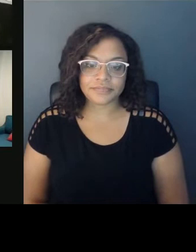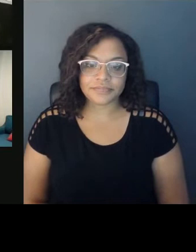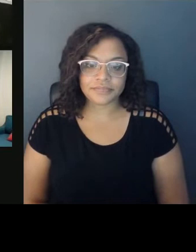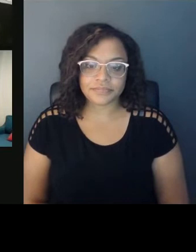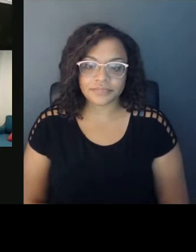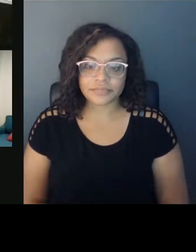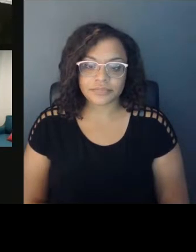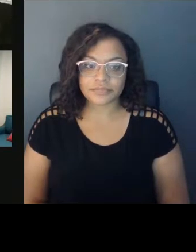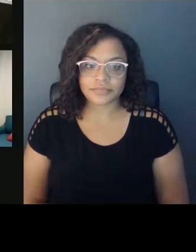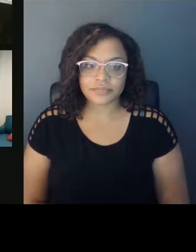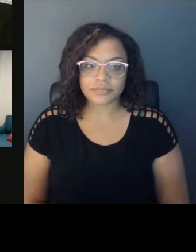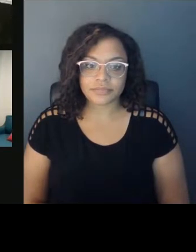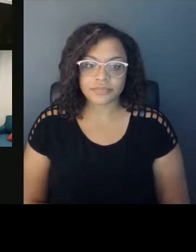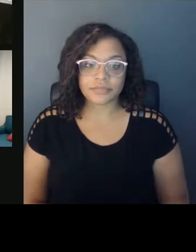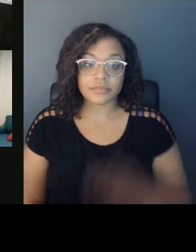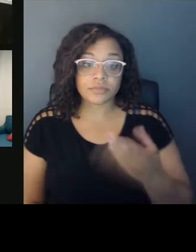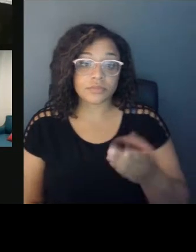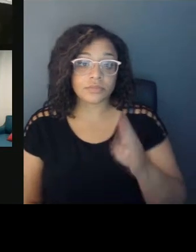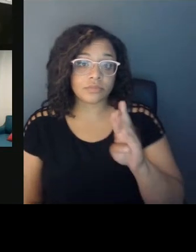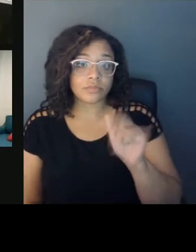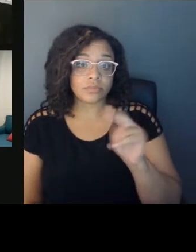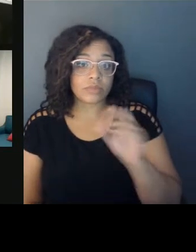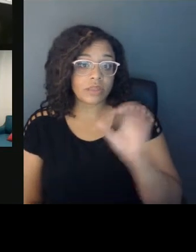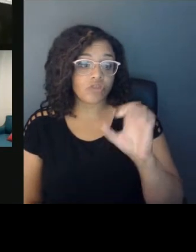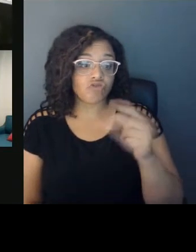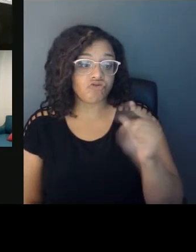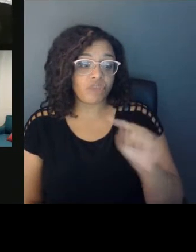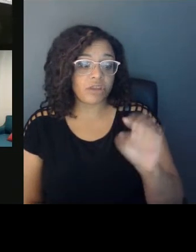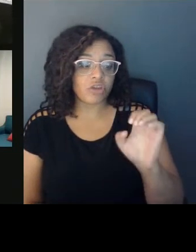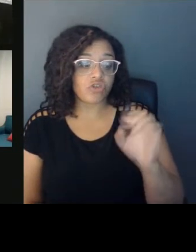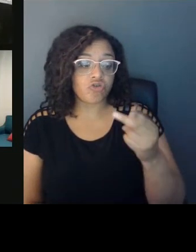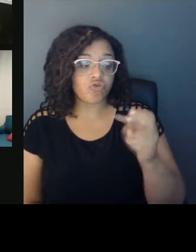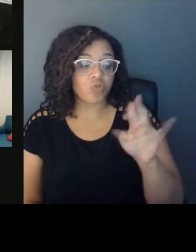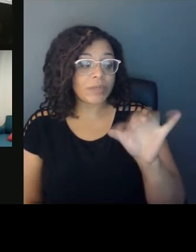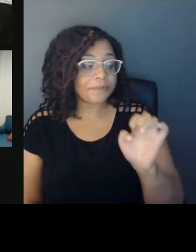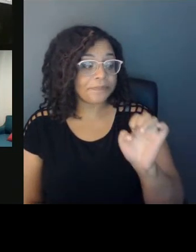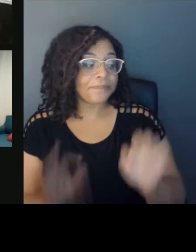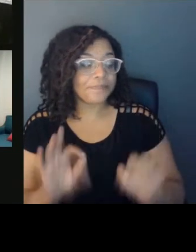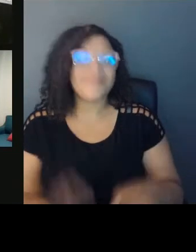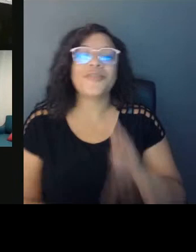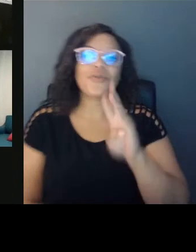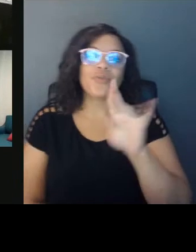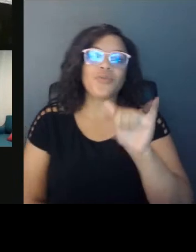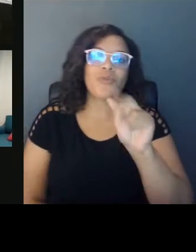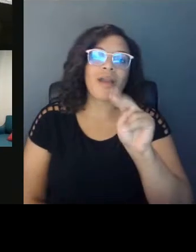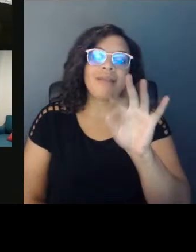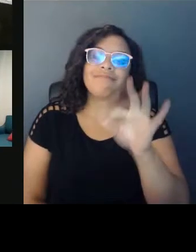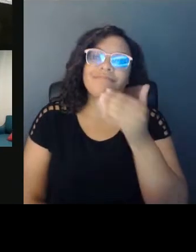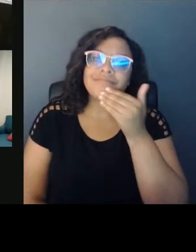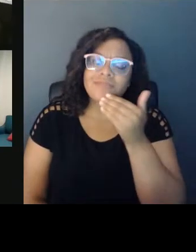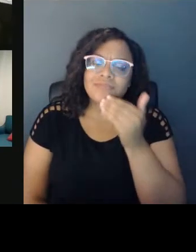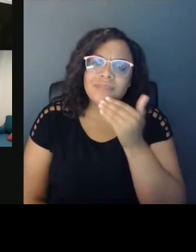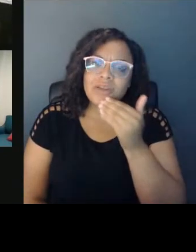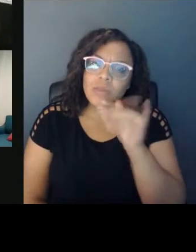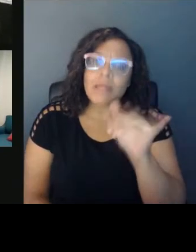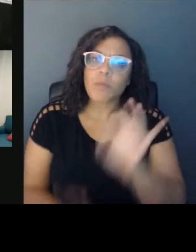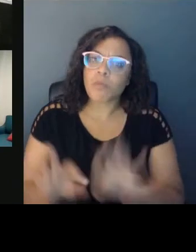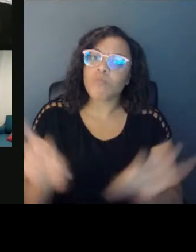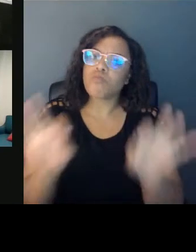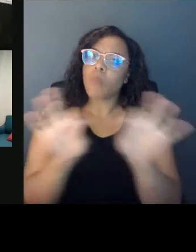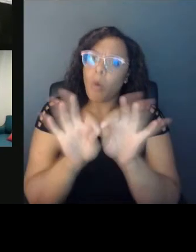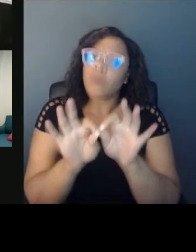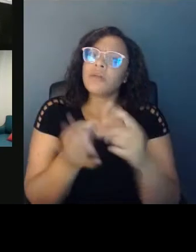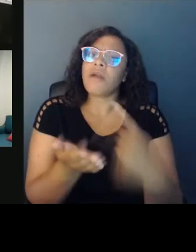Brian, Shea Cherie, over to you. Thank you. Thank you all so much. That was a really, really important conversation.